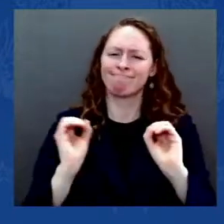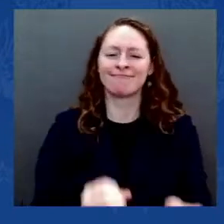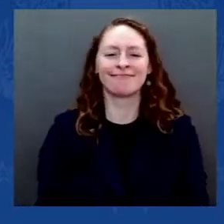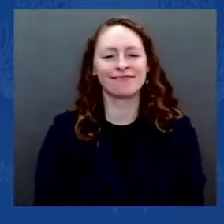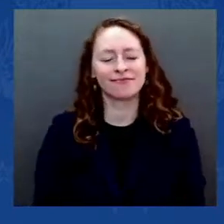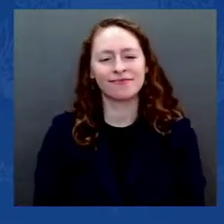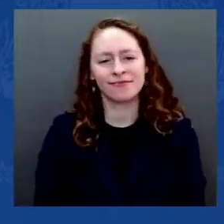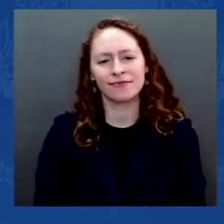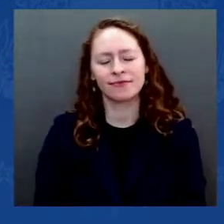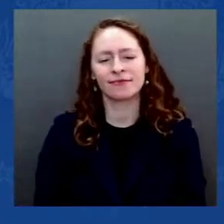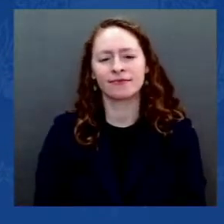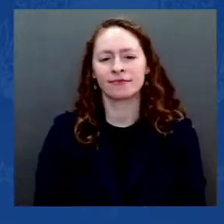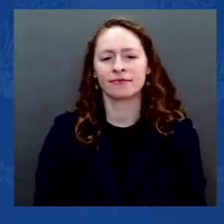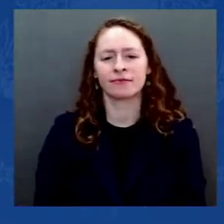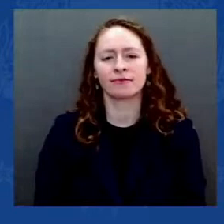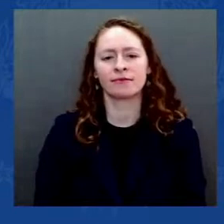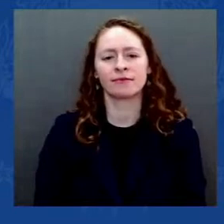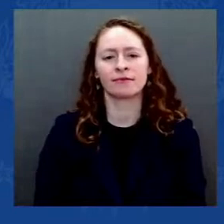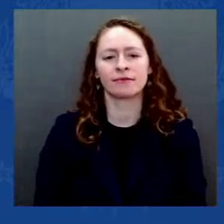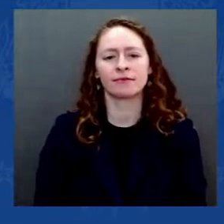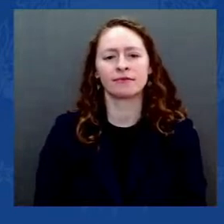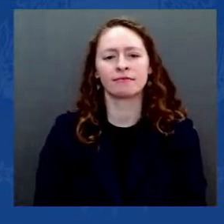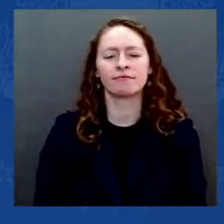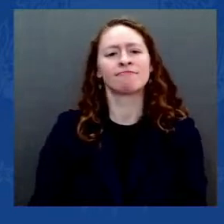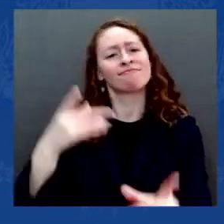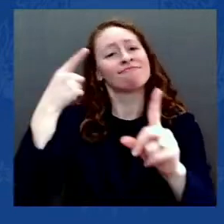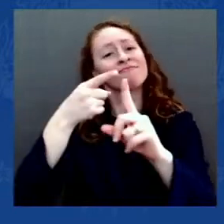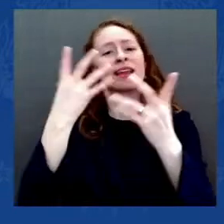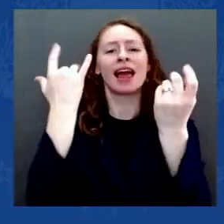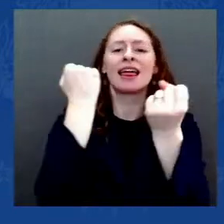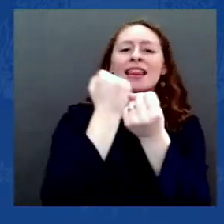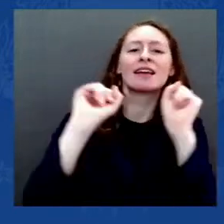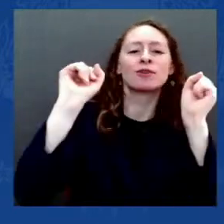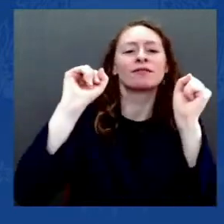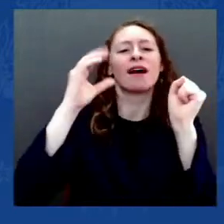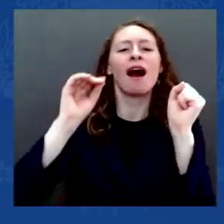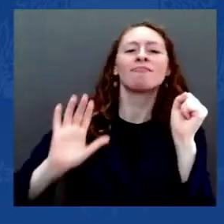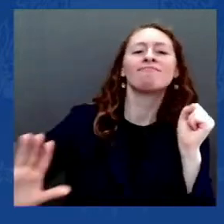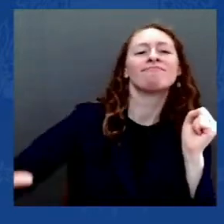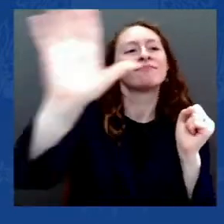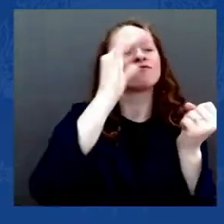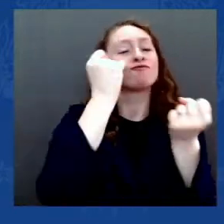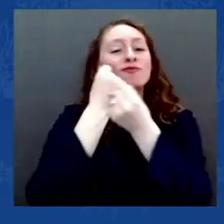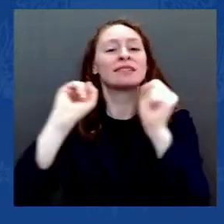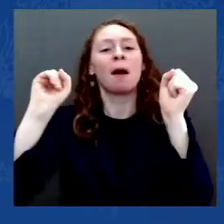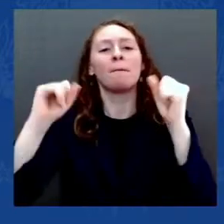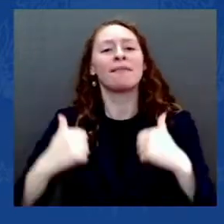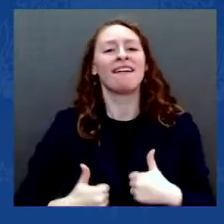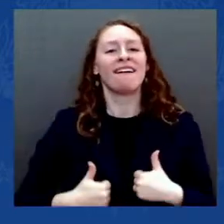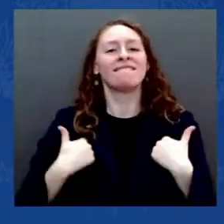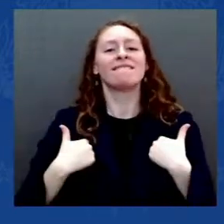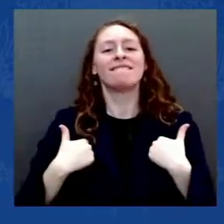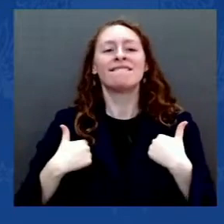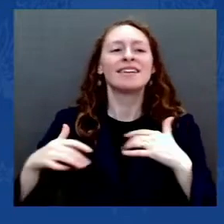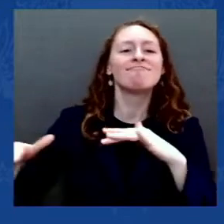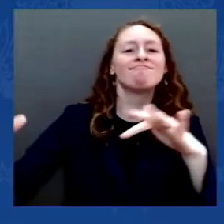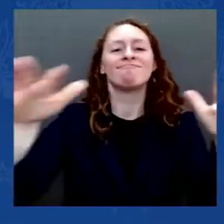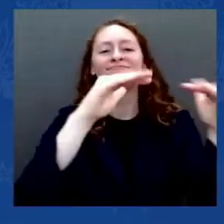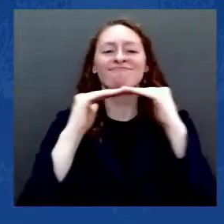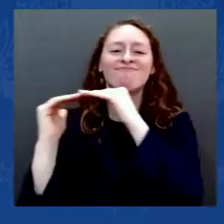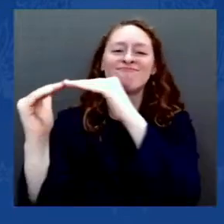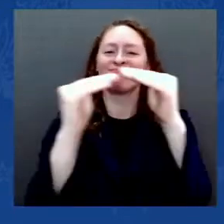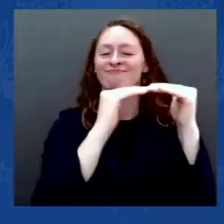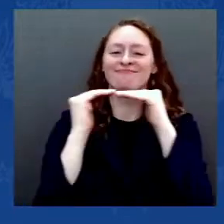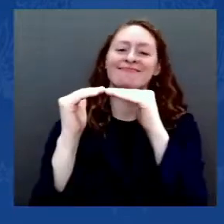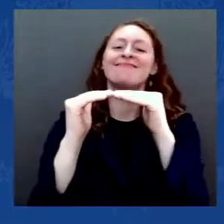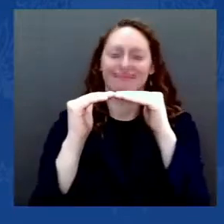This is not a land of kings or dictators or autocrats. We're a nation of laws, of order, not chaos, of peace, not violence.